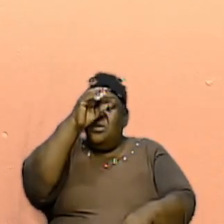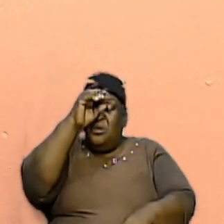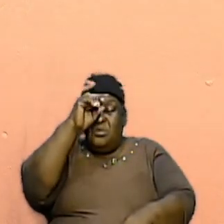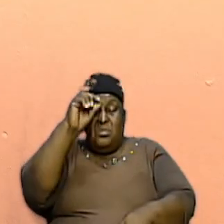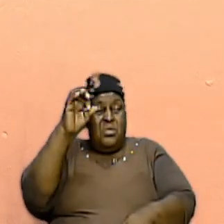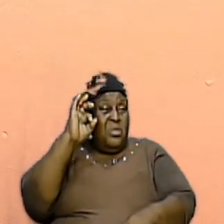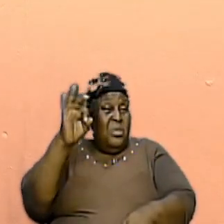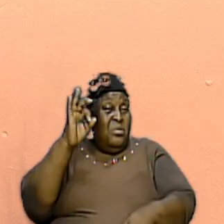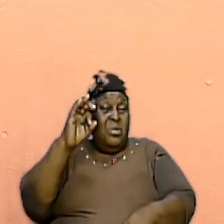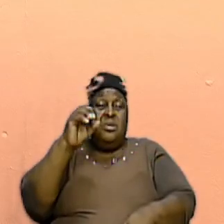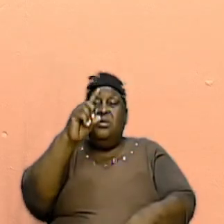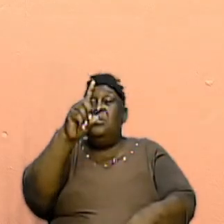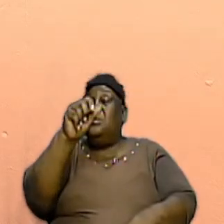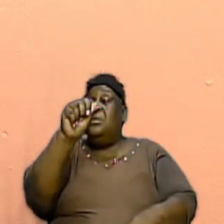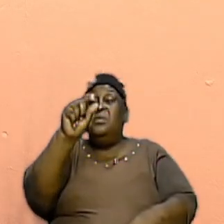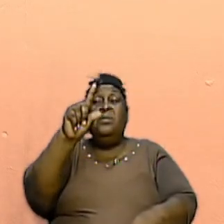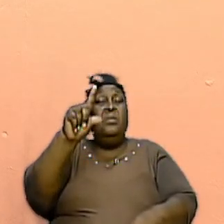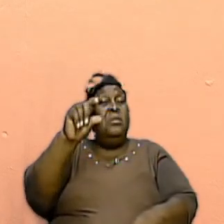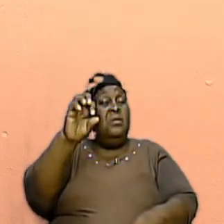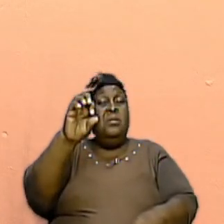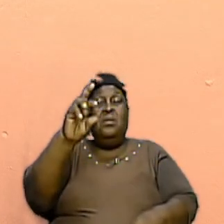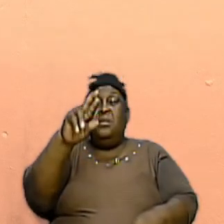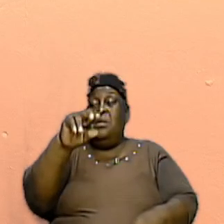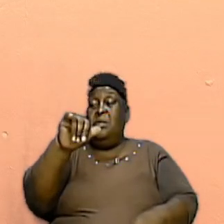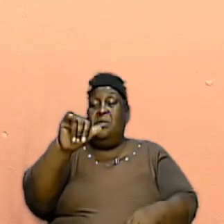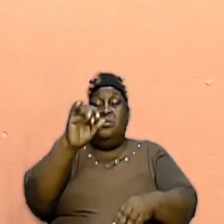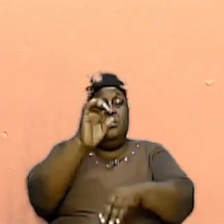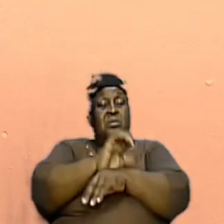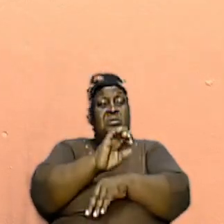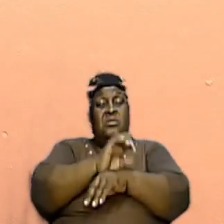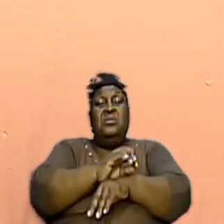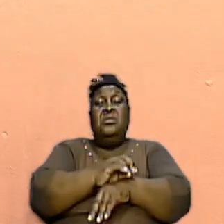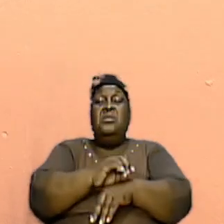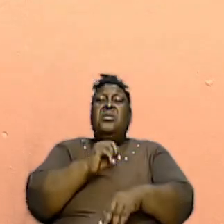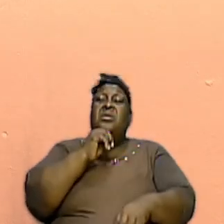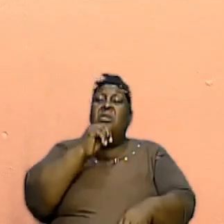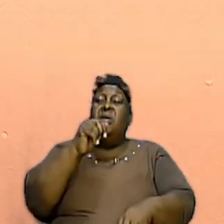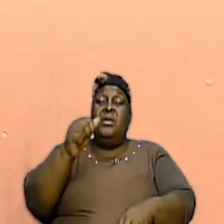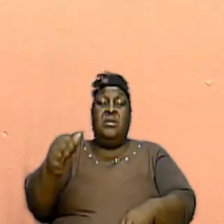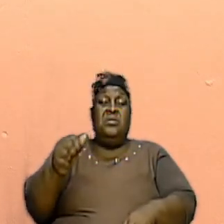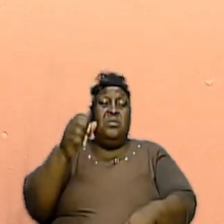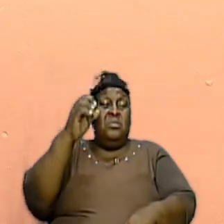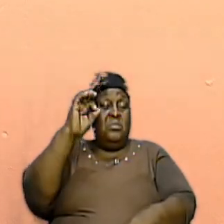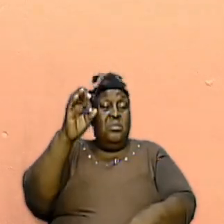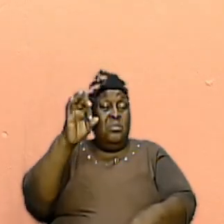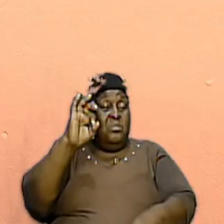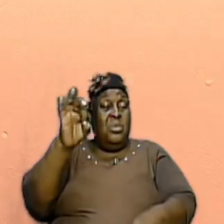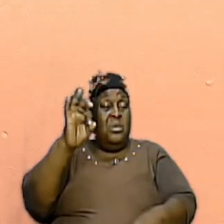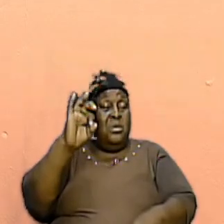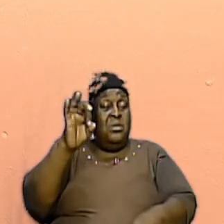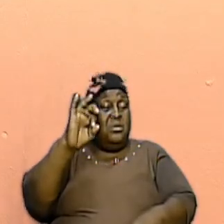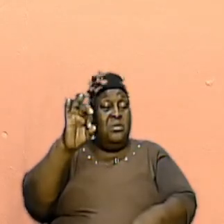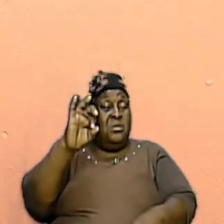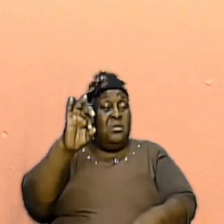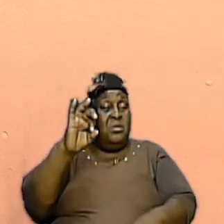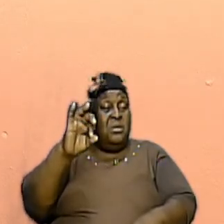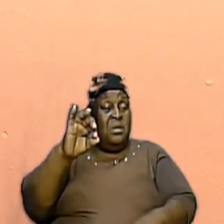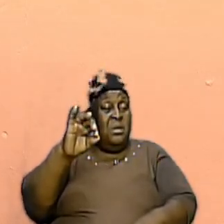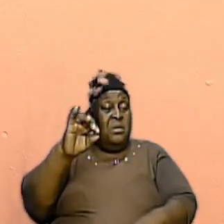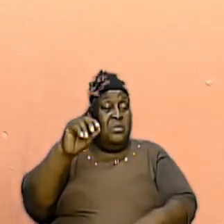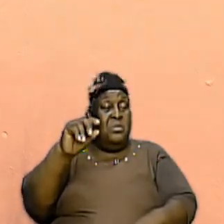not brother grizzle church not brother church not your church